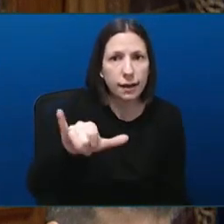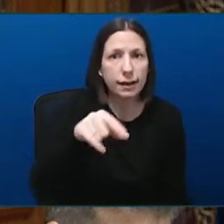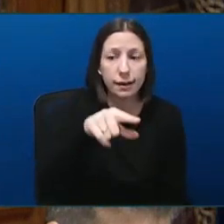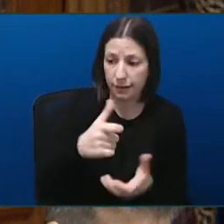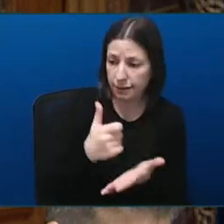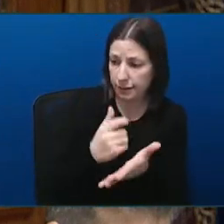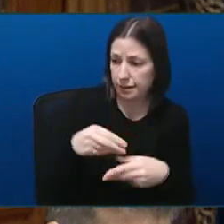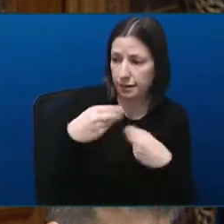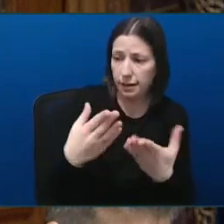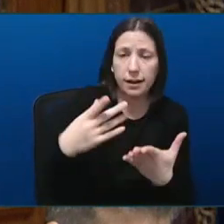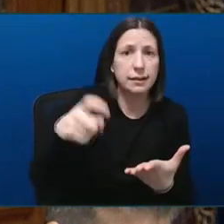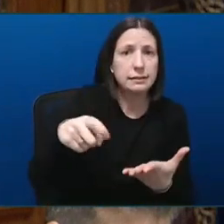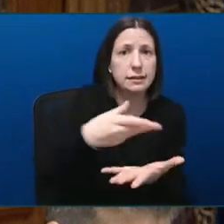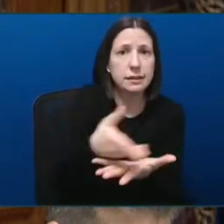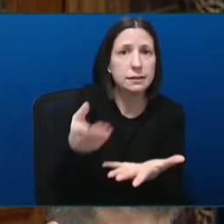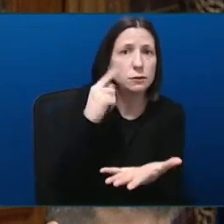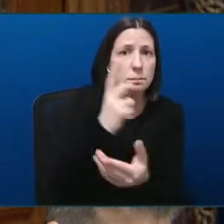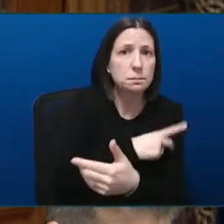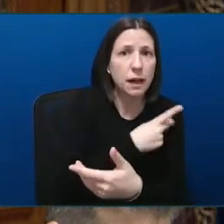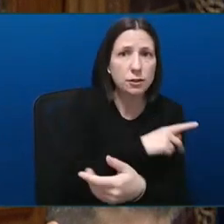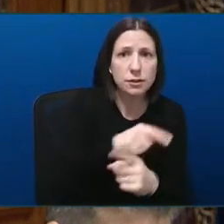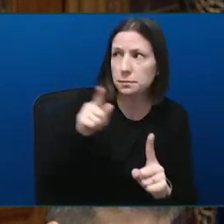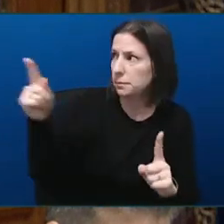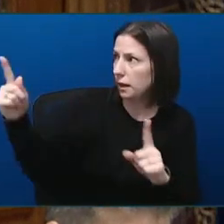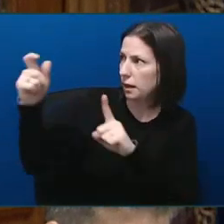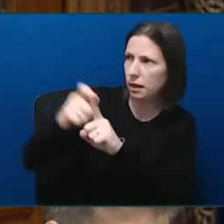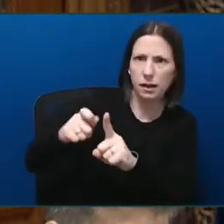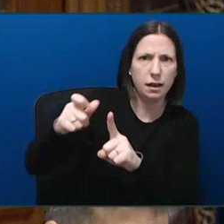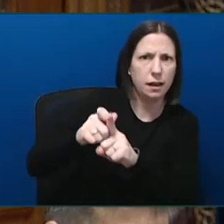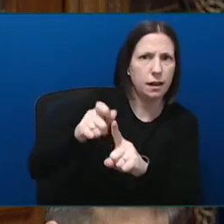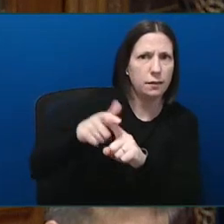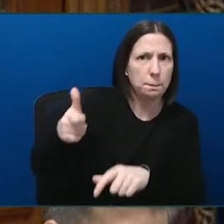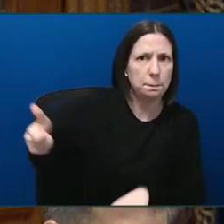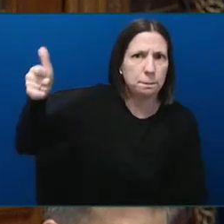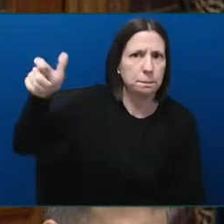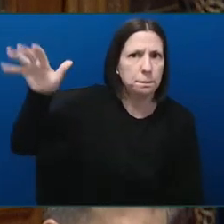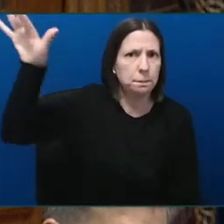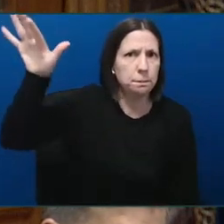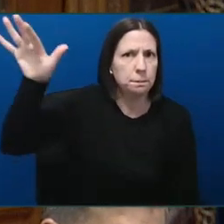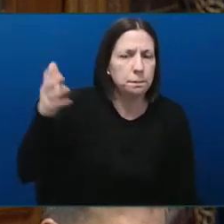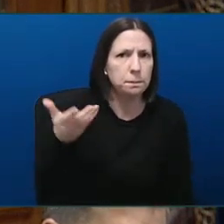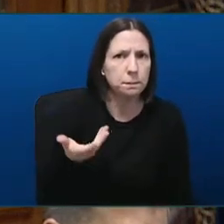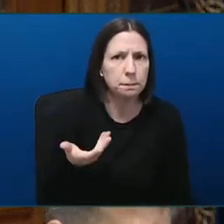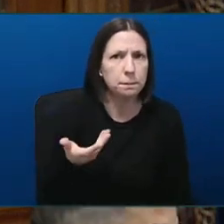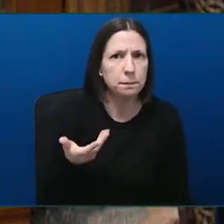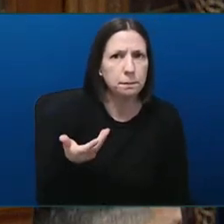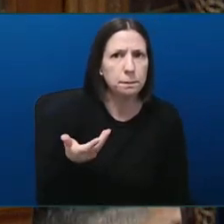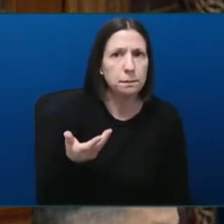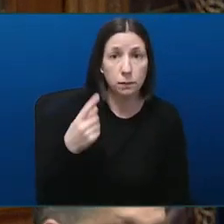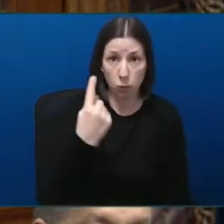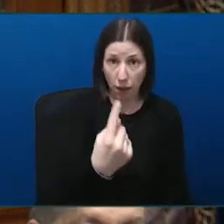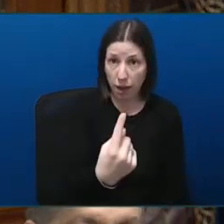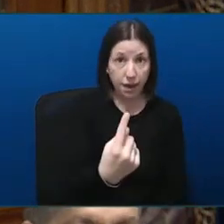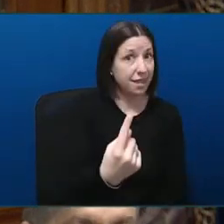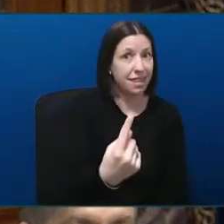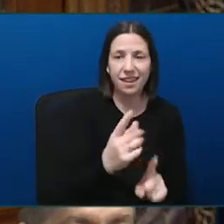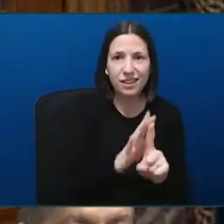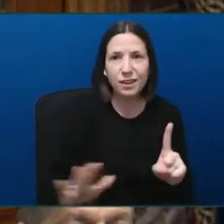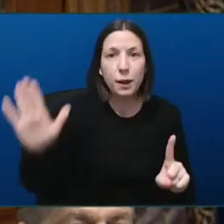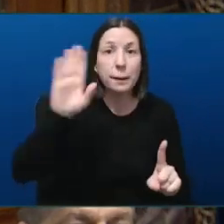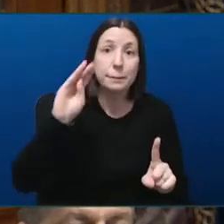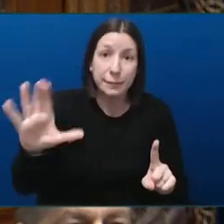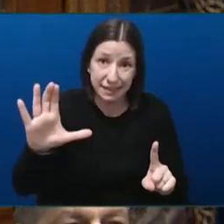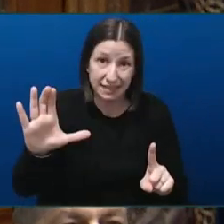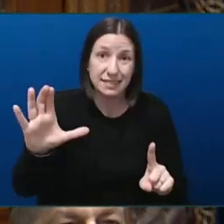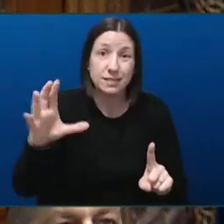experiences are echoed by doctors across the region and across the province. And it's not doctors who are being punished. It